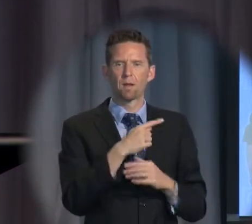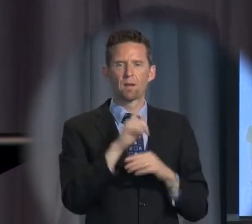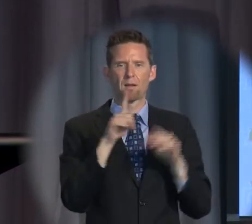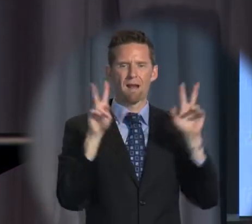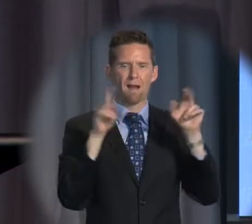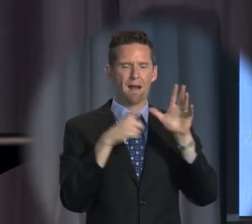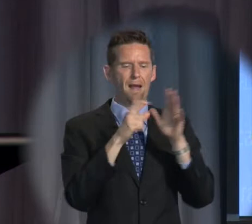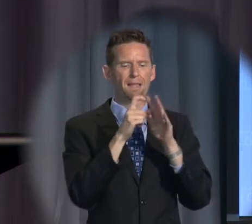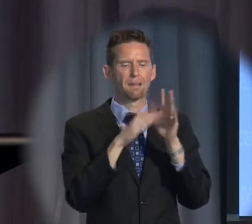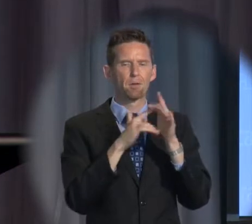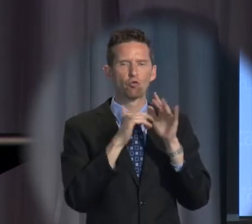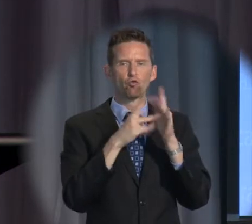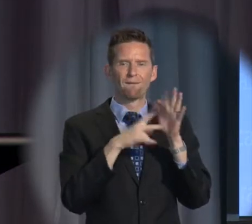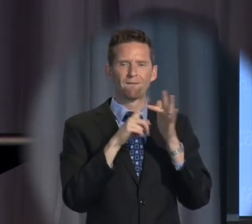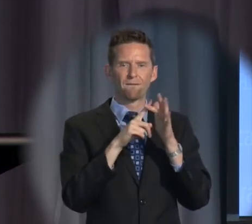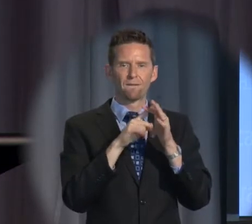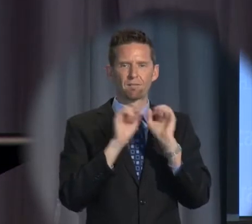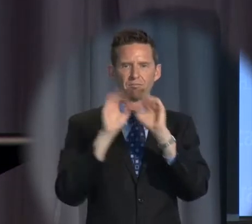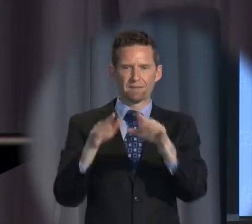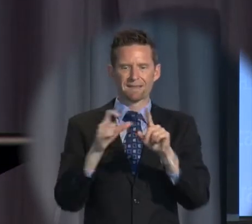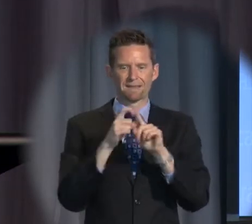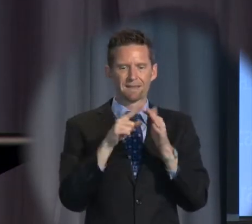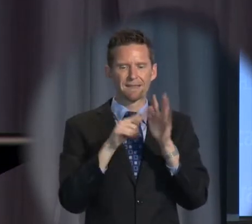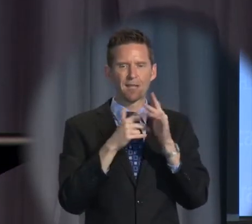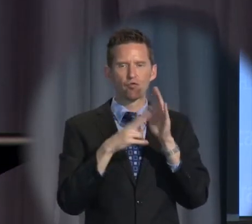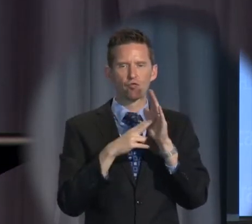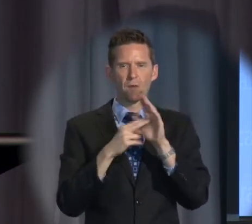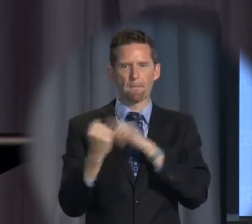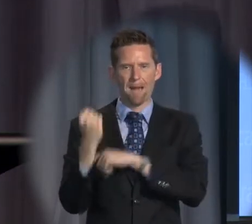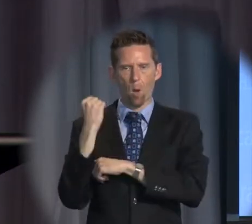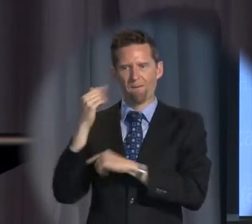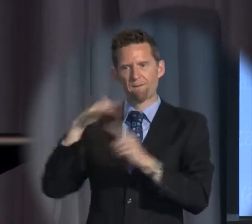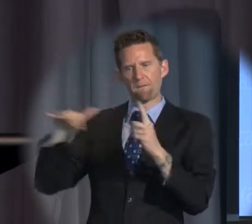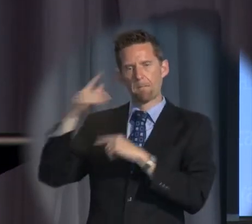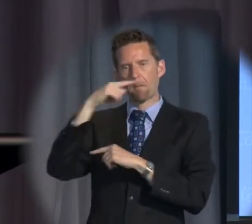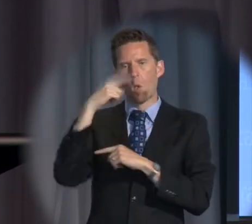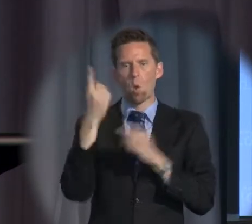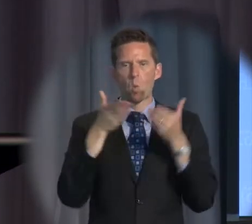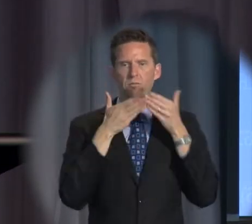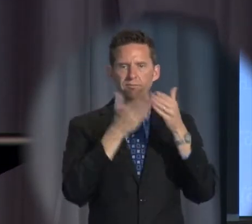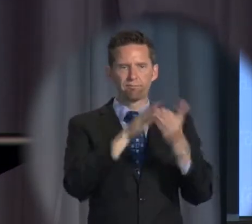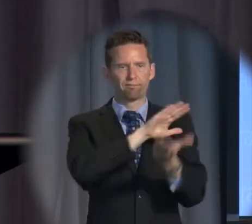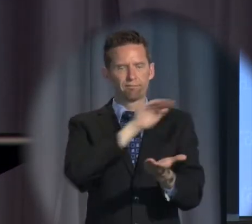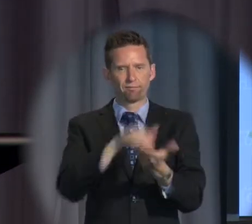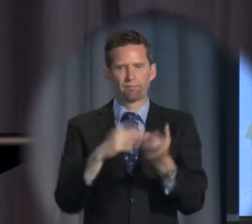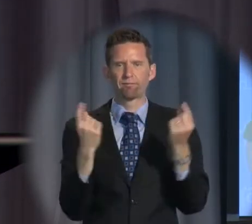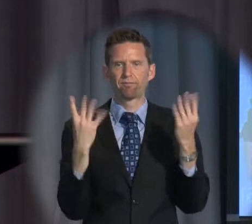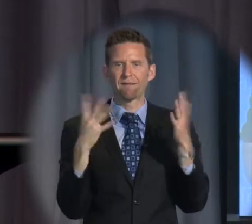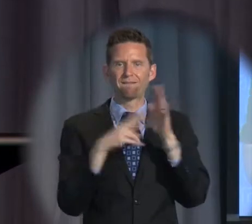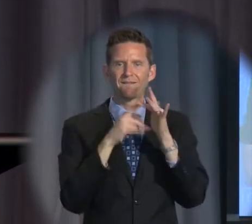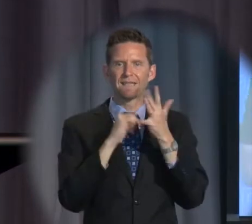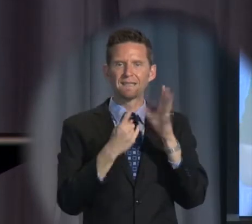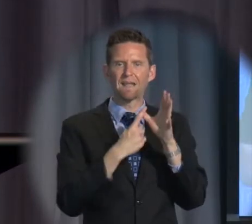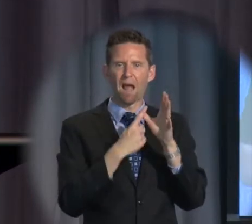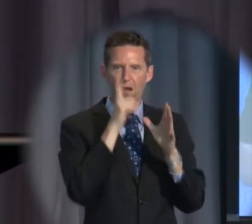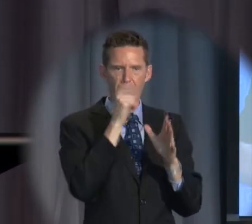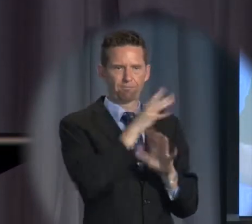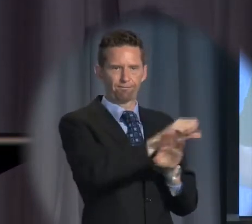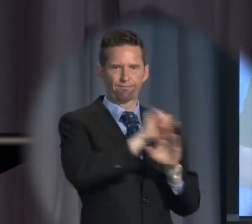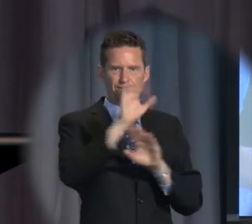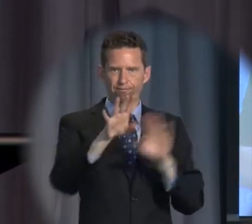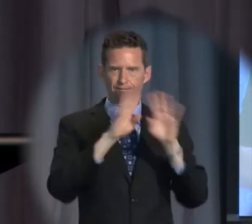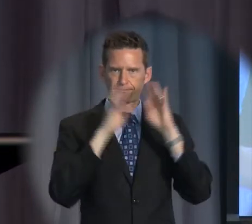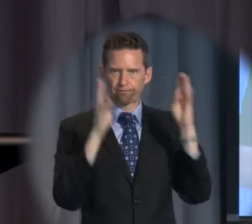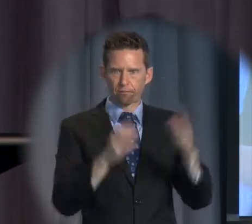power through mandatory detention of those asylum seekers who arrived by boat without a visa. Australia